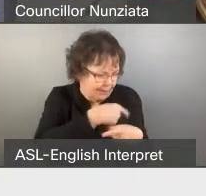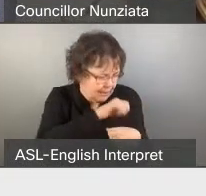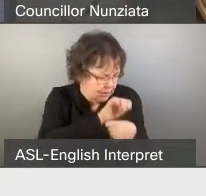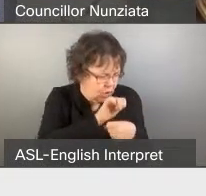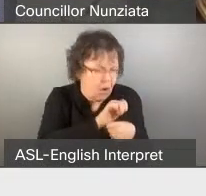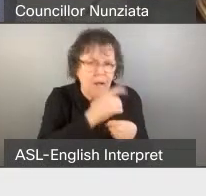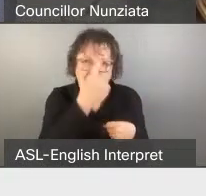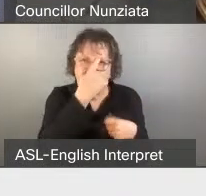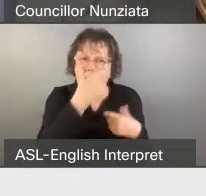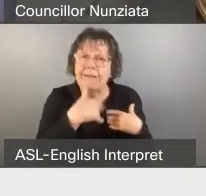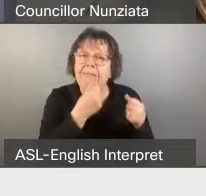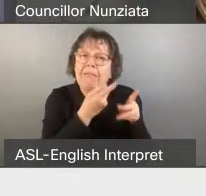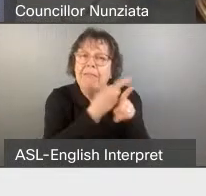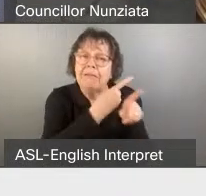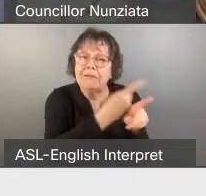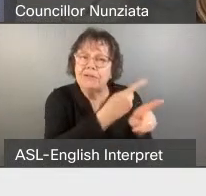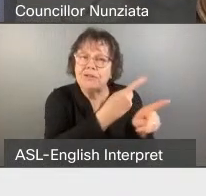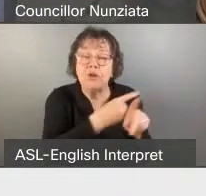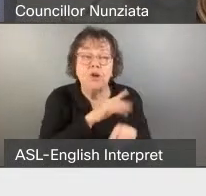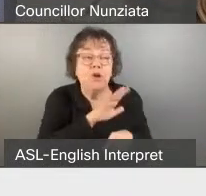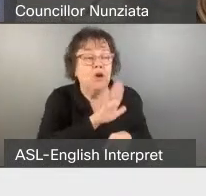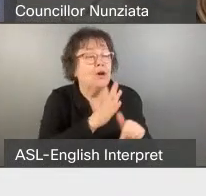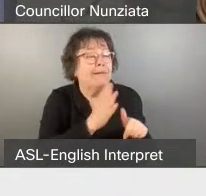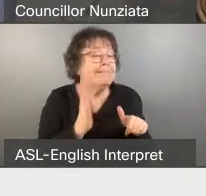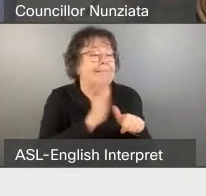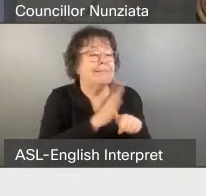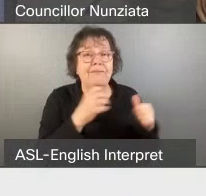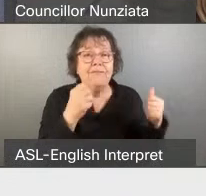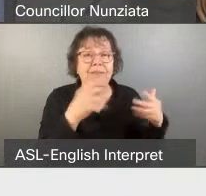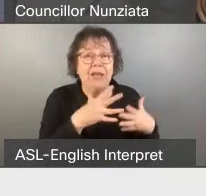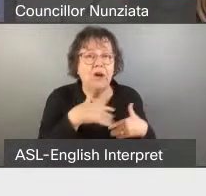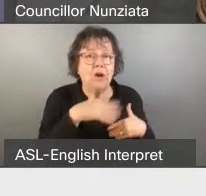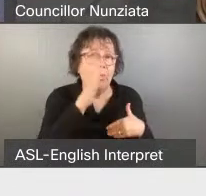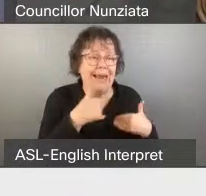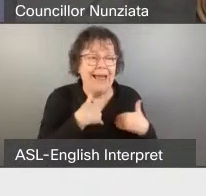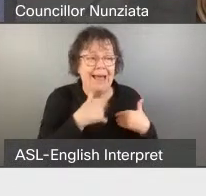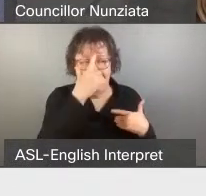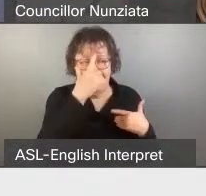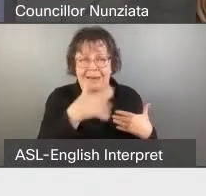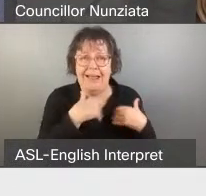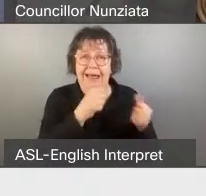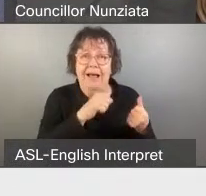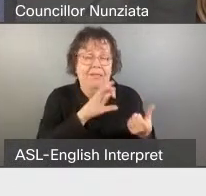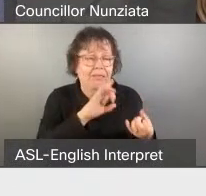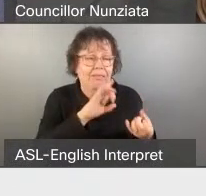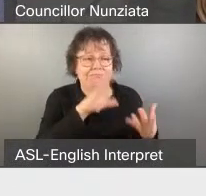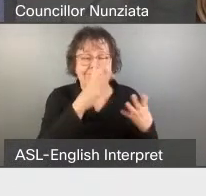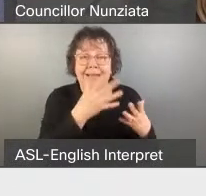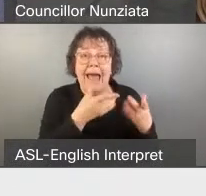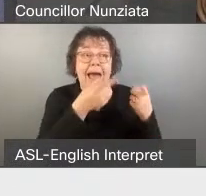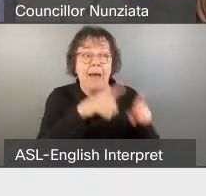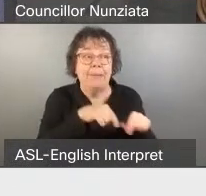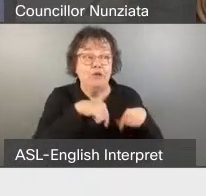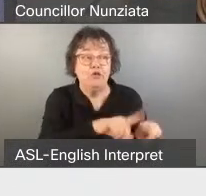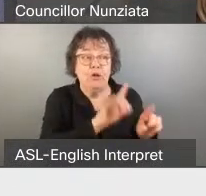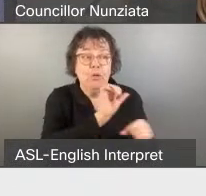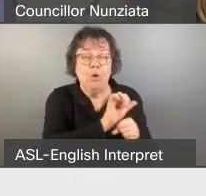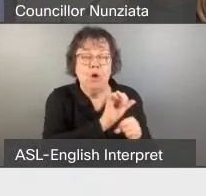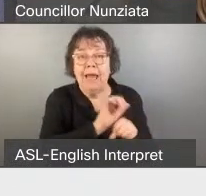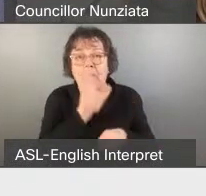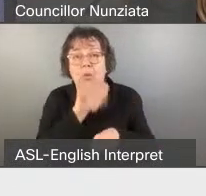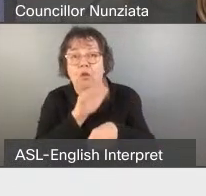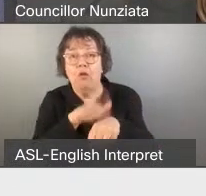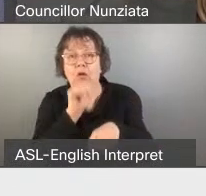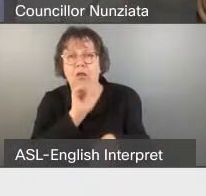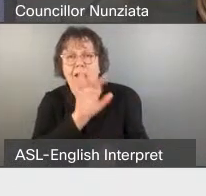symptoms. One of her biggest fears is that she will have a mental health episode at work and have 911 called on her. In May 2020,